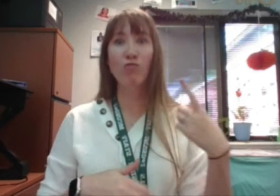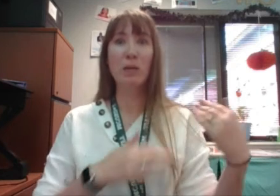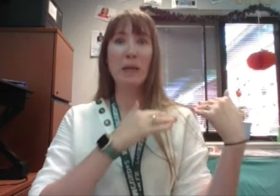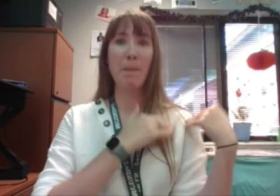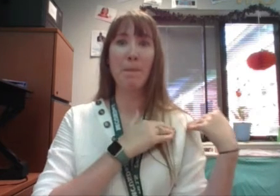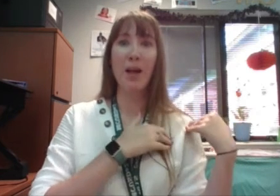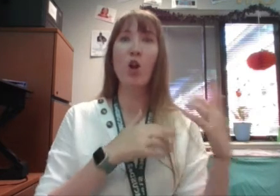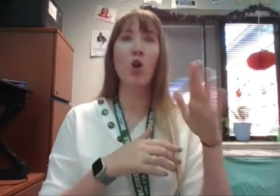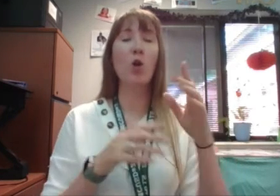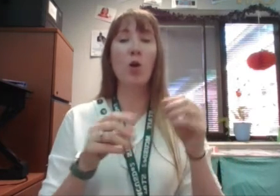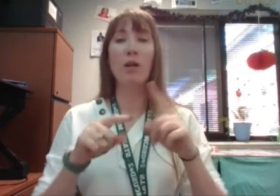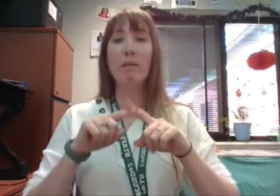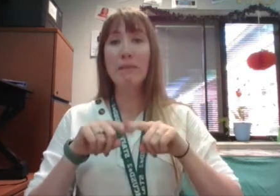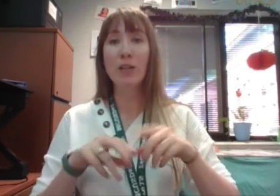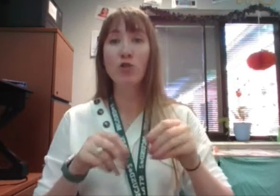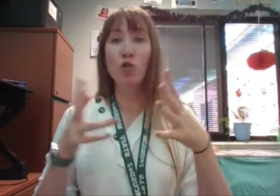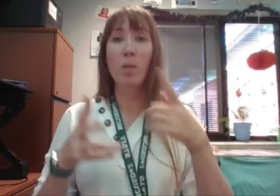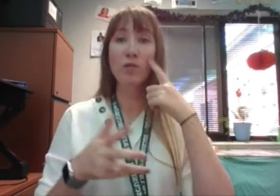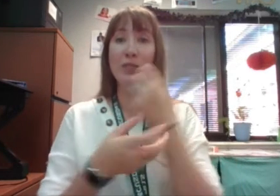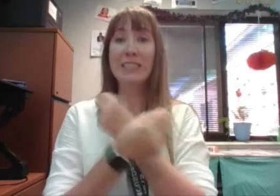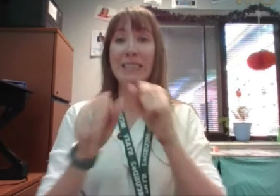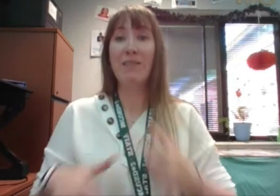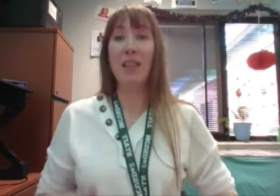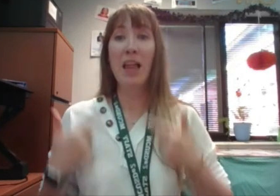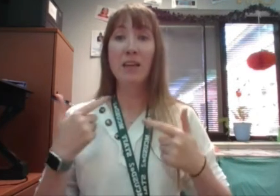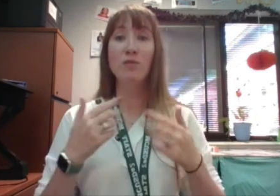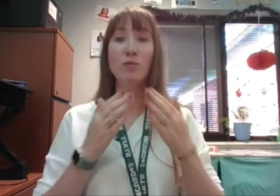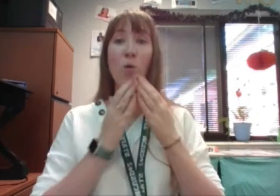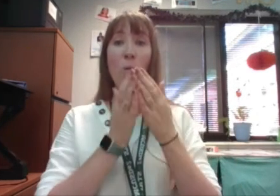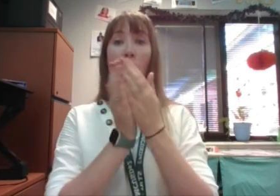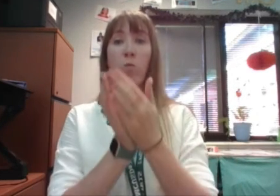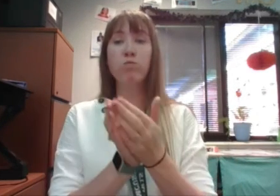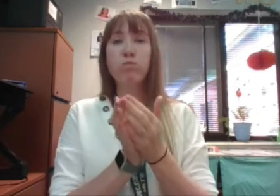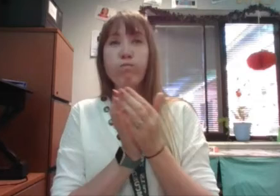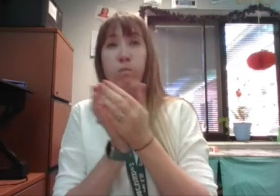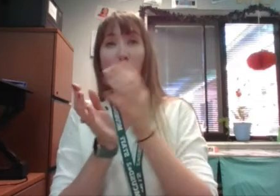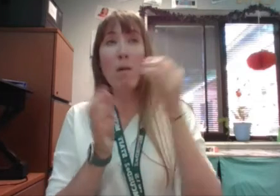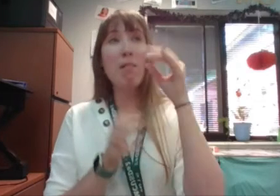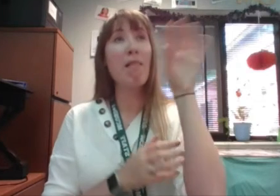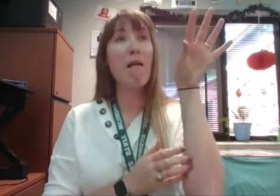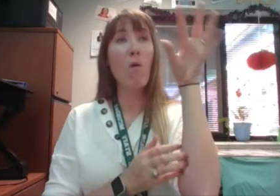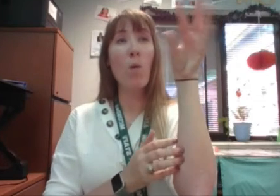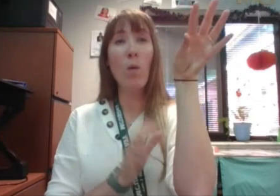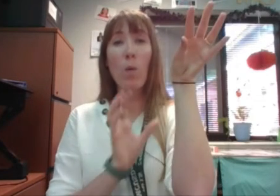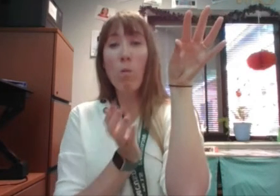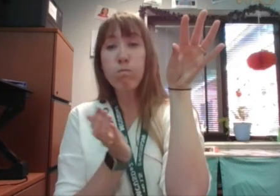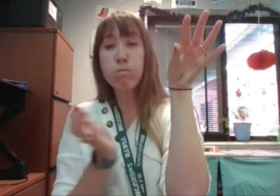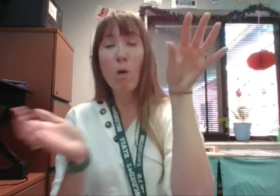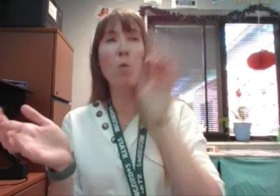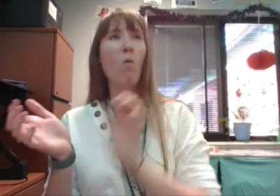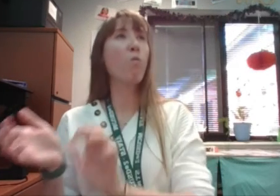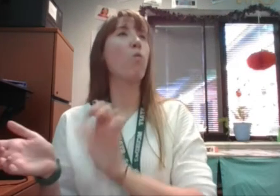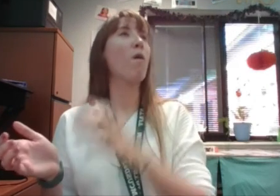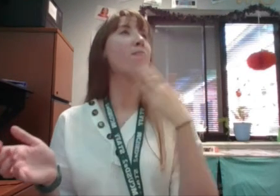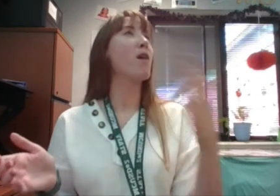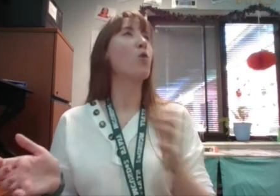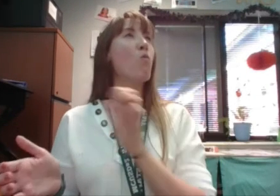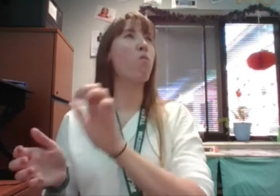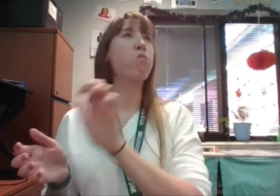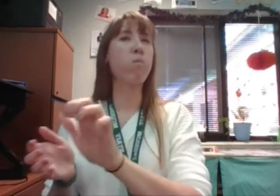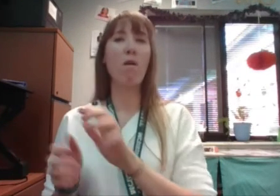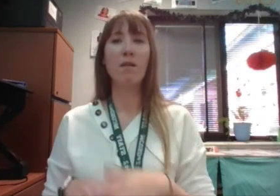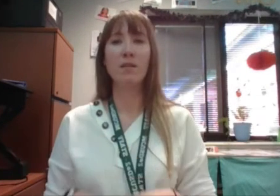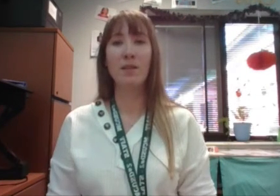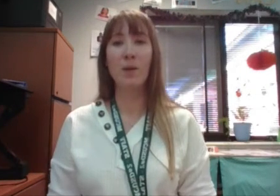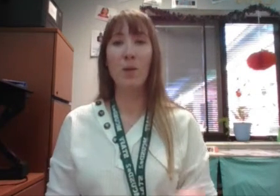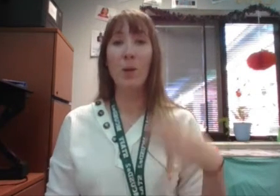light have saved. Boats often pass close to the lighthouse and sound their horns to thank her. Hi, the